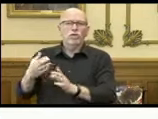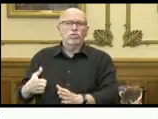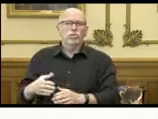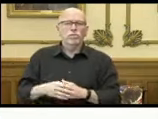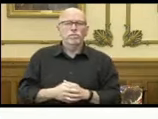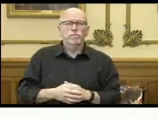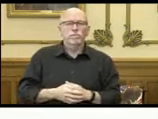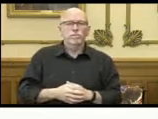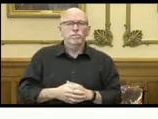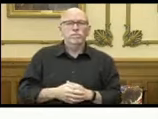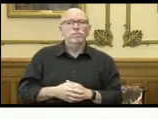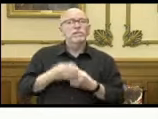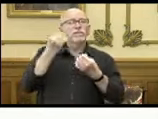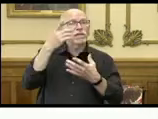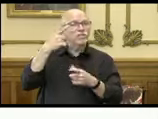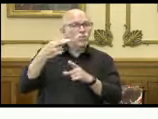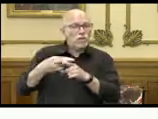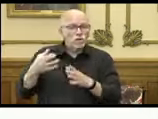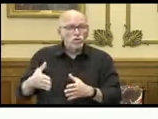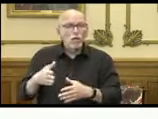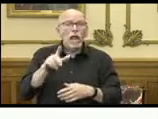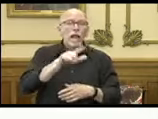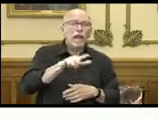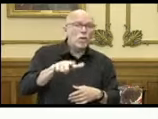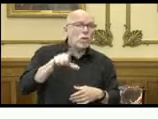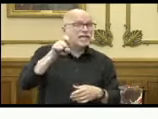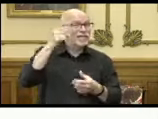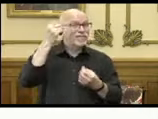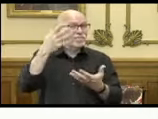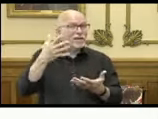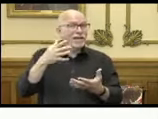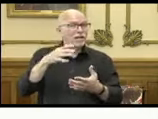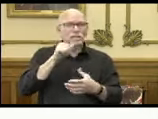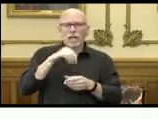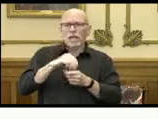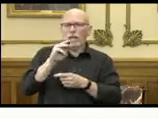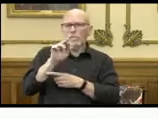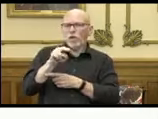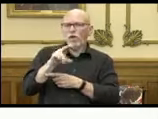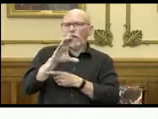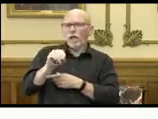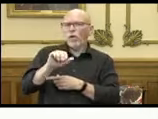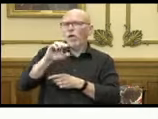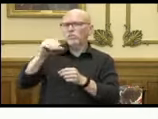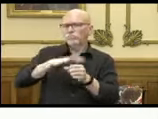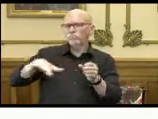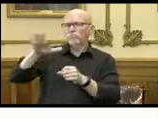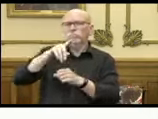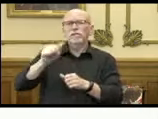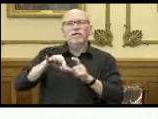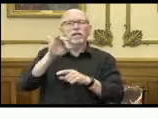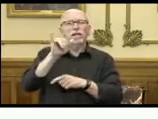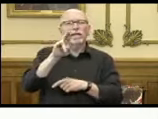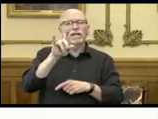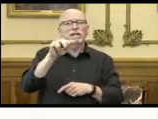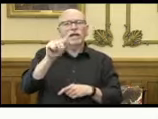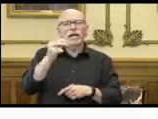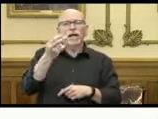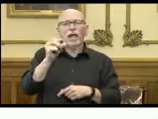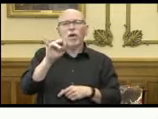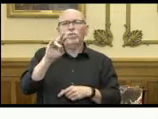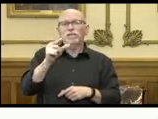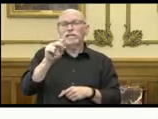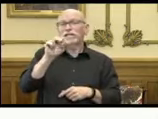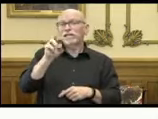Information for renters and landlords outside of Marion County may be found at indianahousingnow.org.